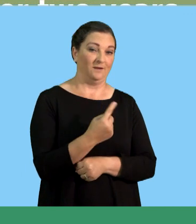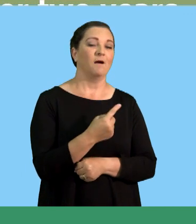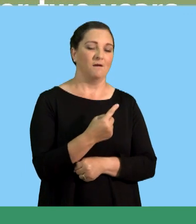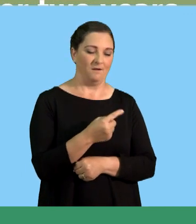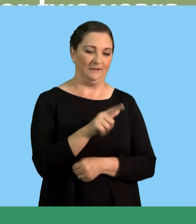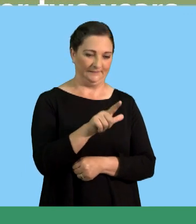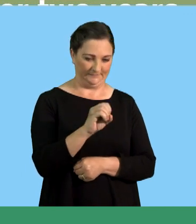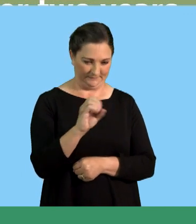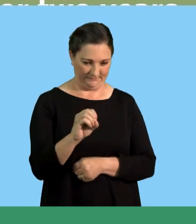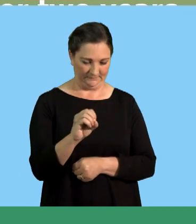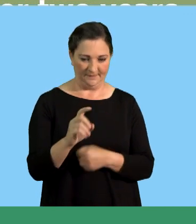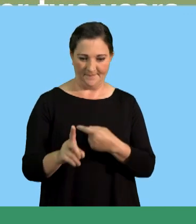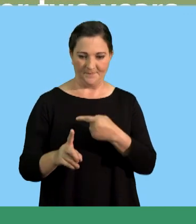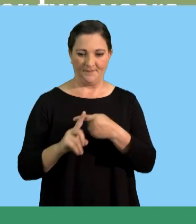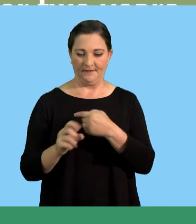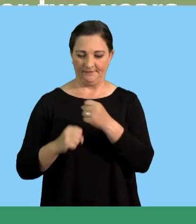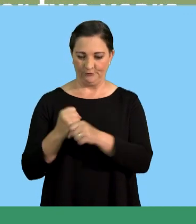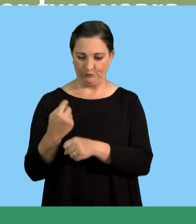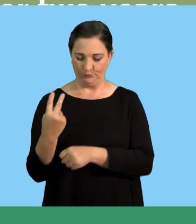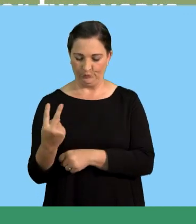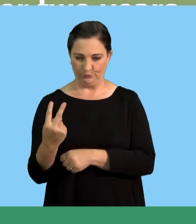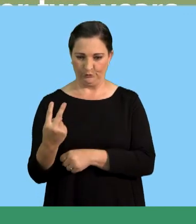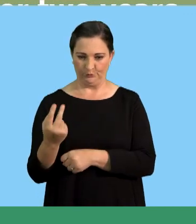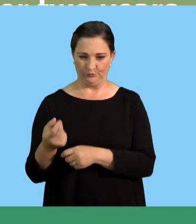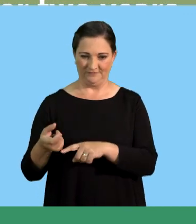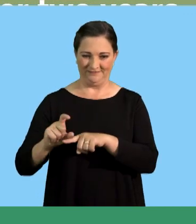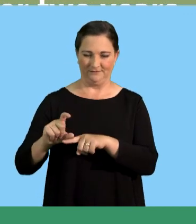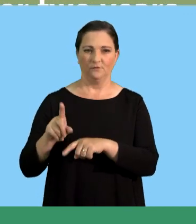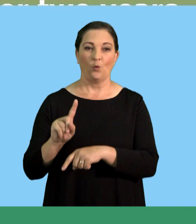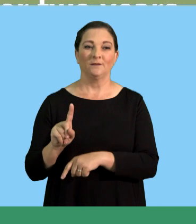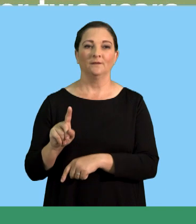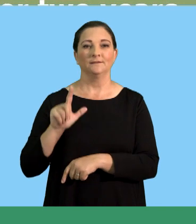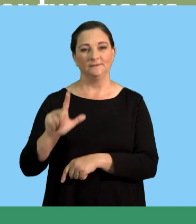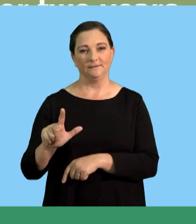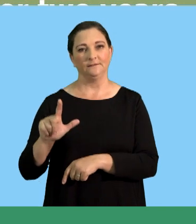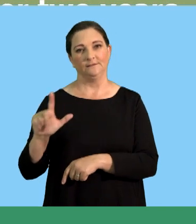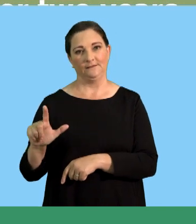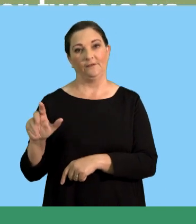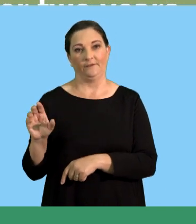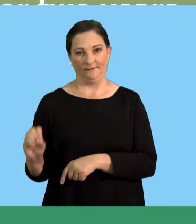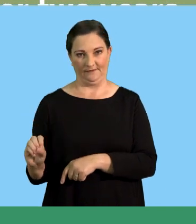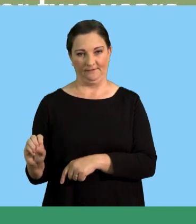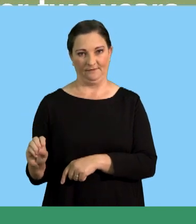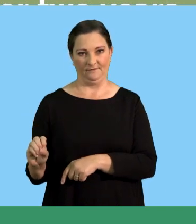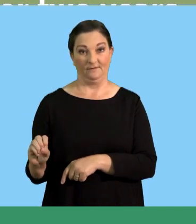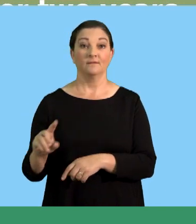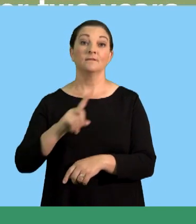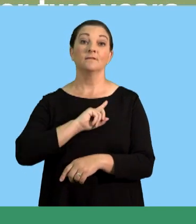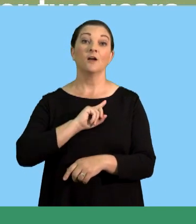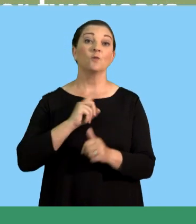going to say the interest for year one is 700 plus the interest for year two, which is now